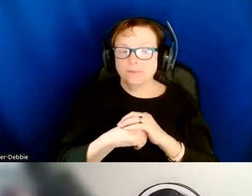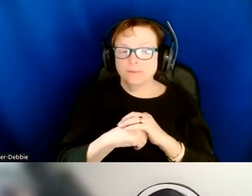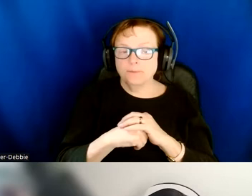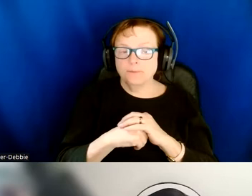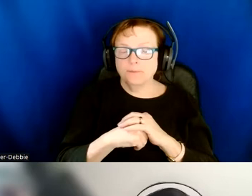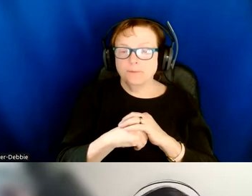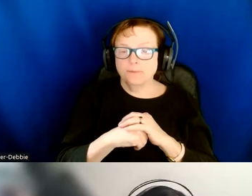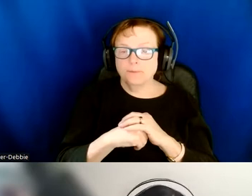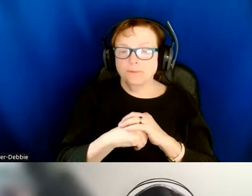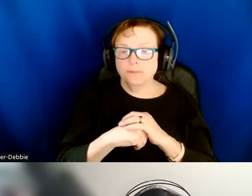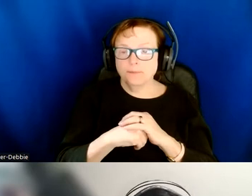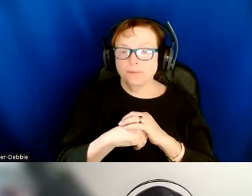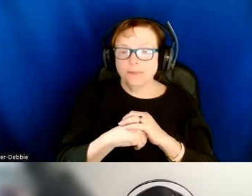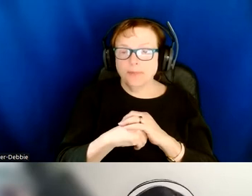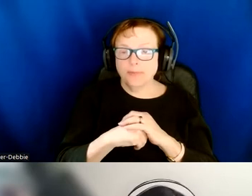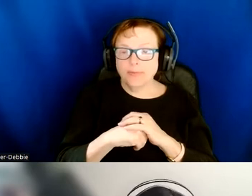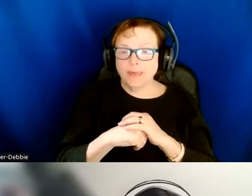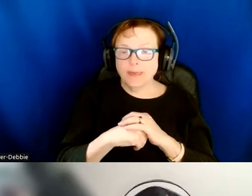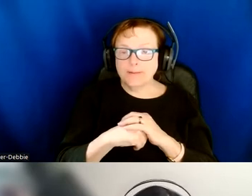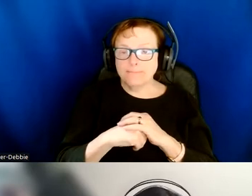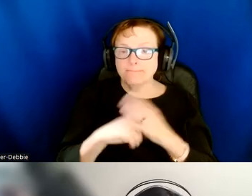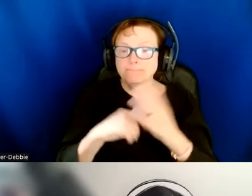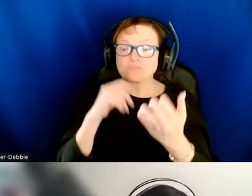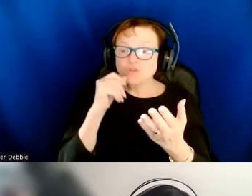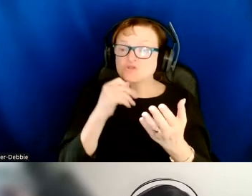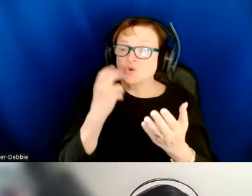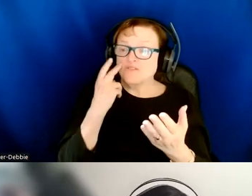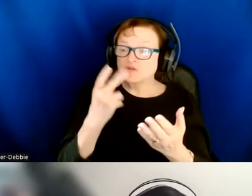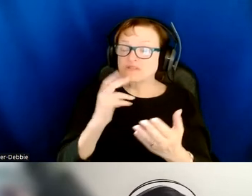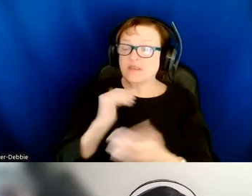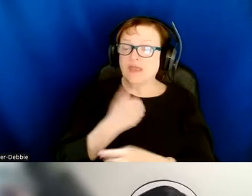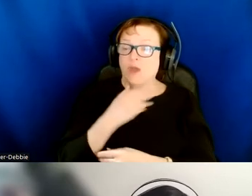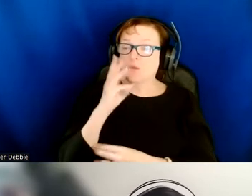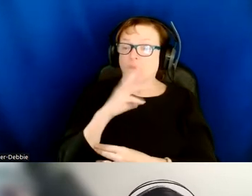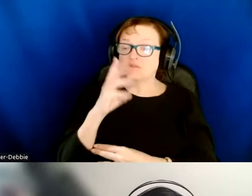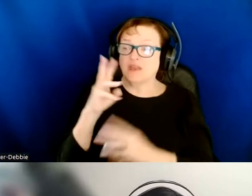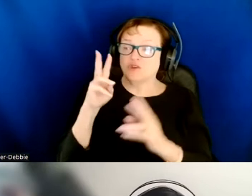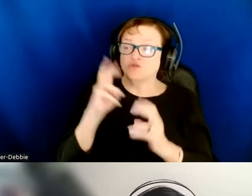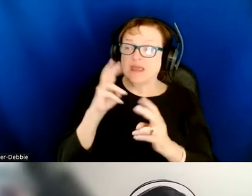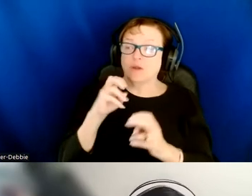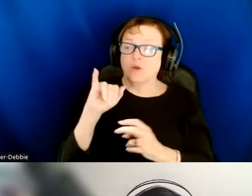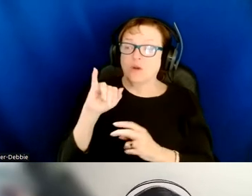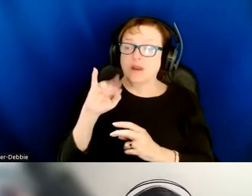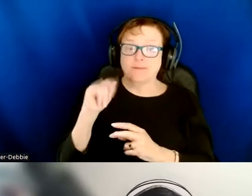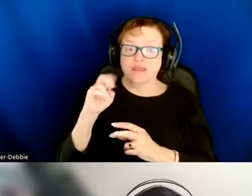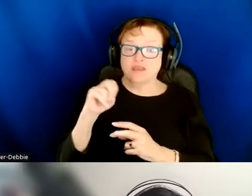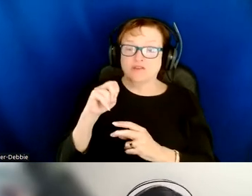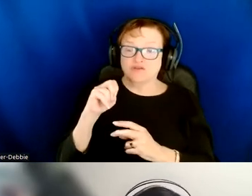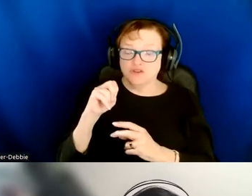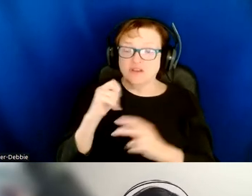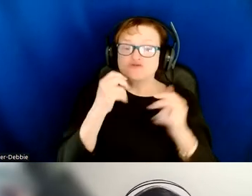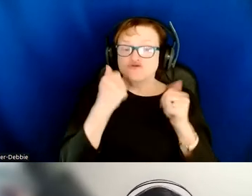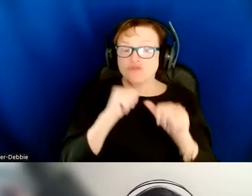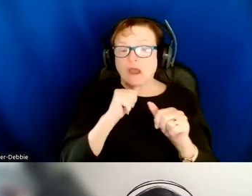so again um if you go to our website and you download image give it a try you'll be able to hear